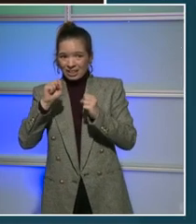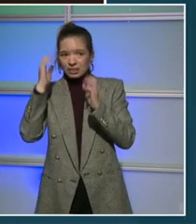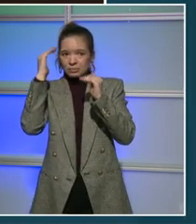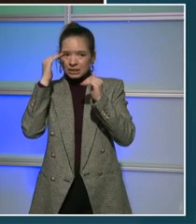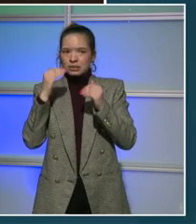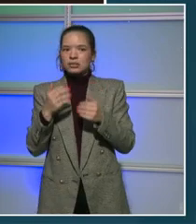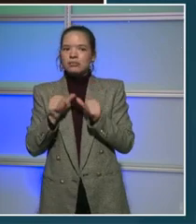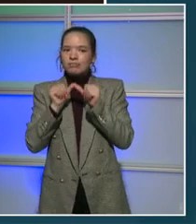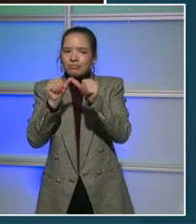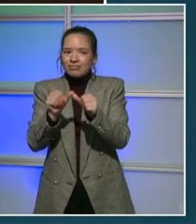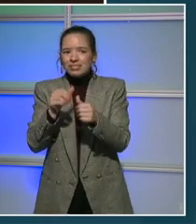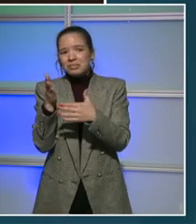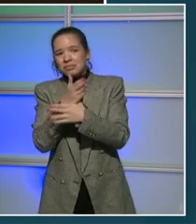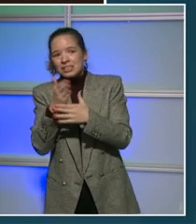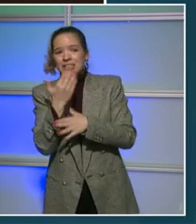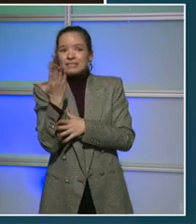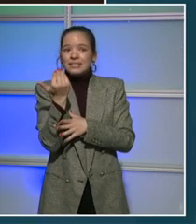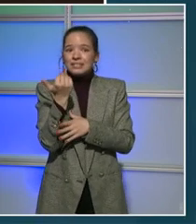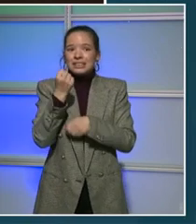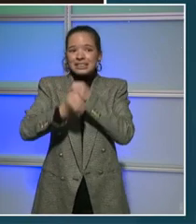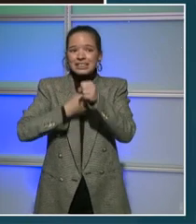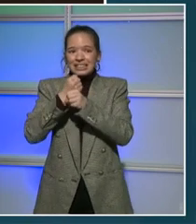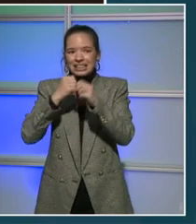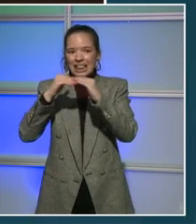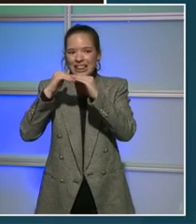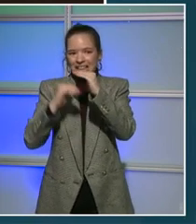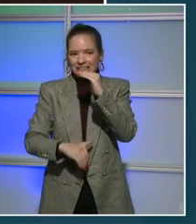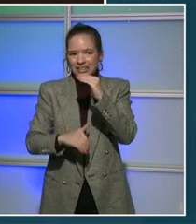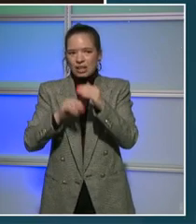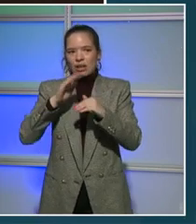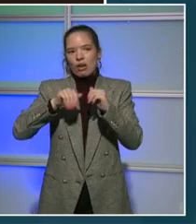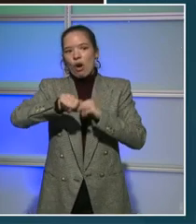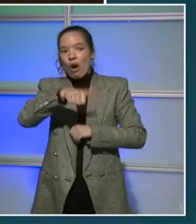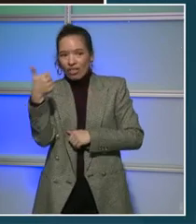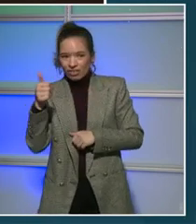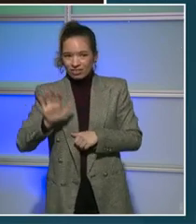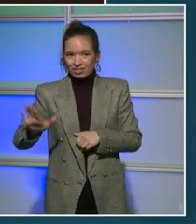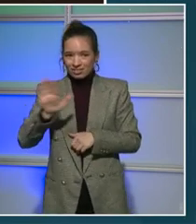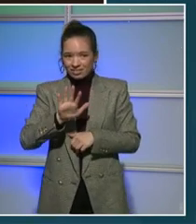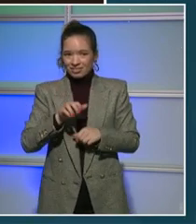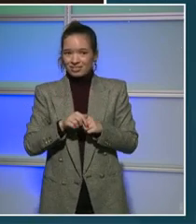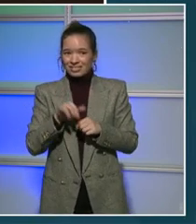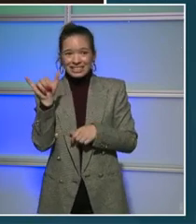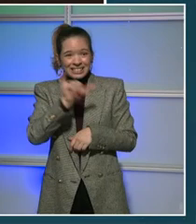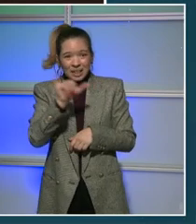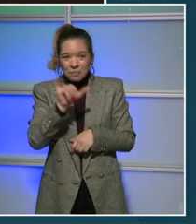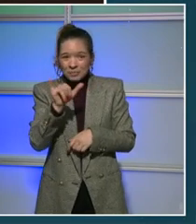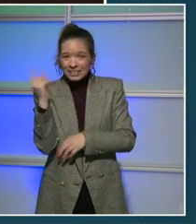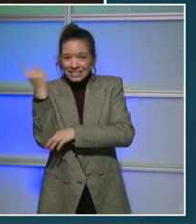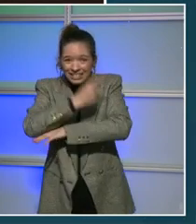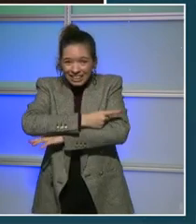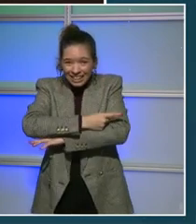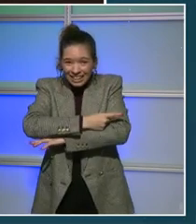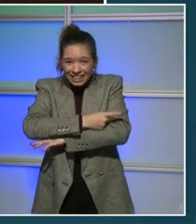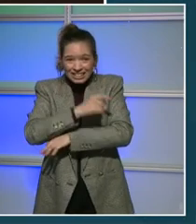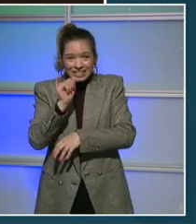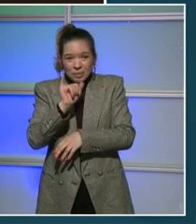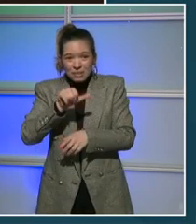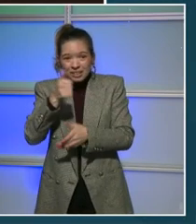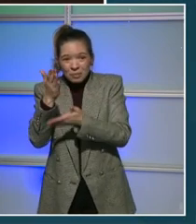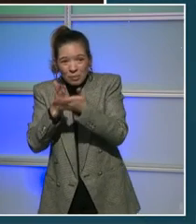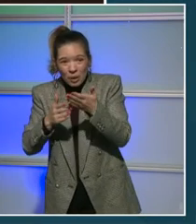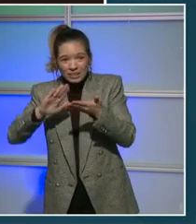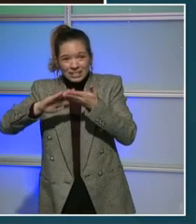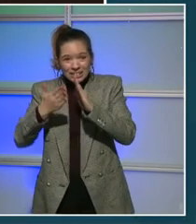15 years less than children born on the same day in any other part of the city. This investment is the first major step